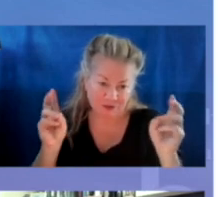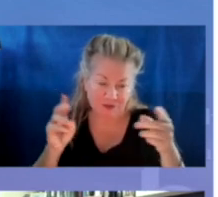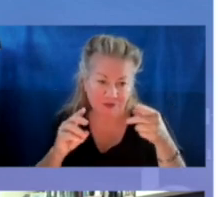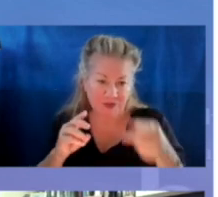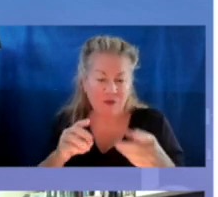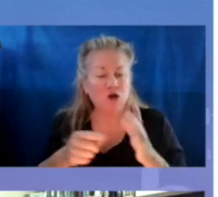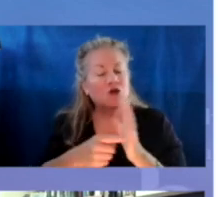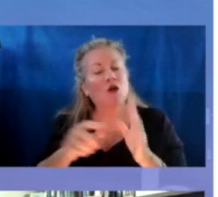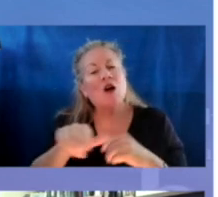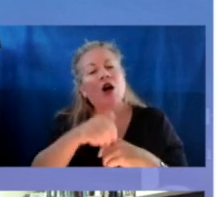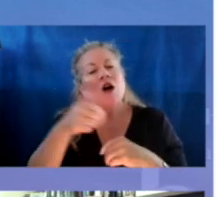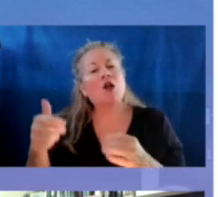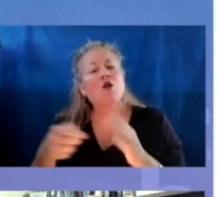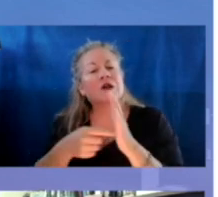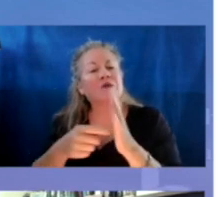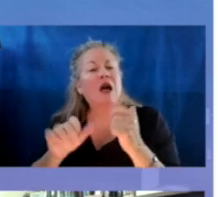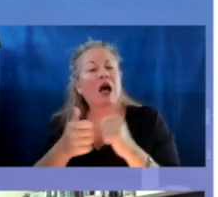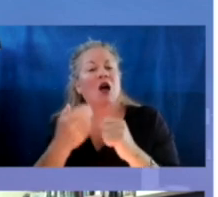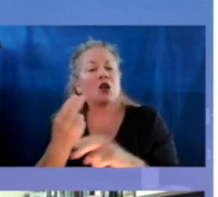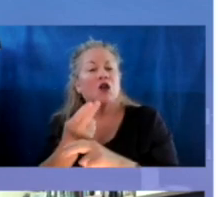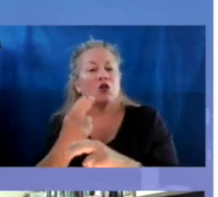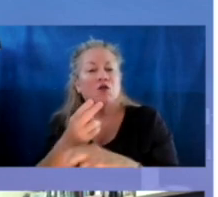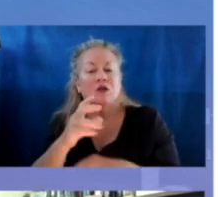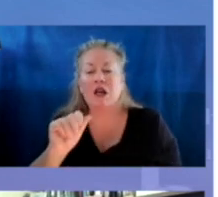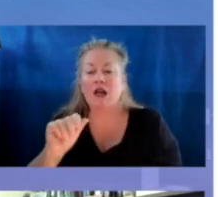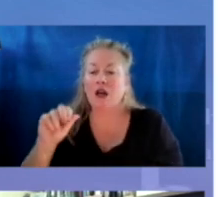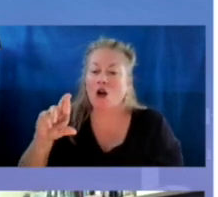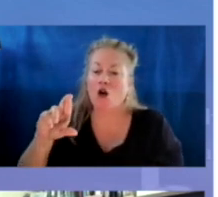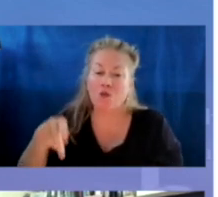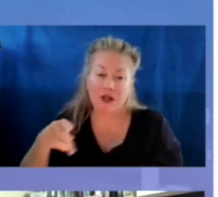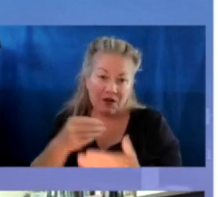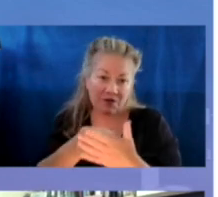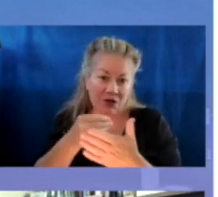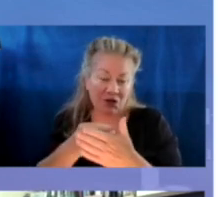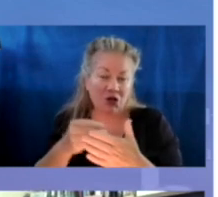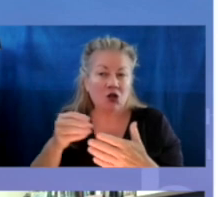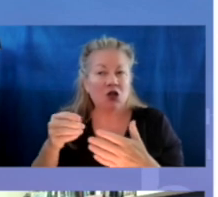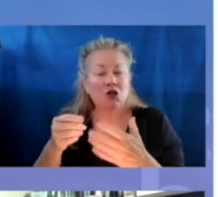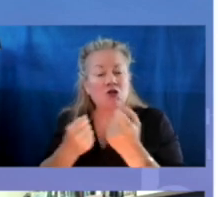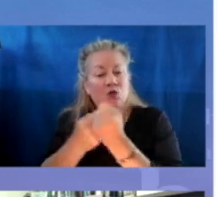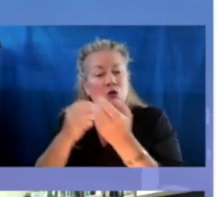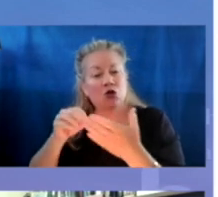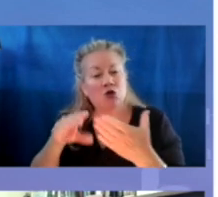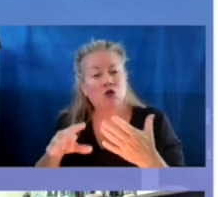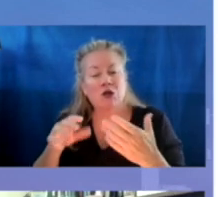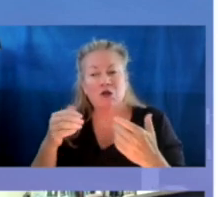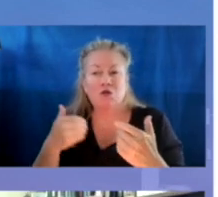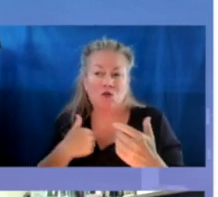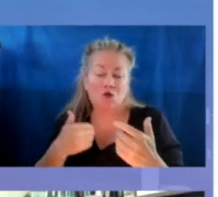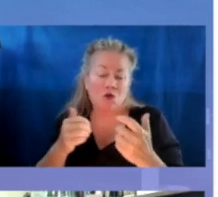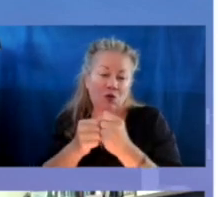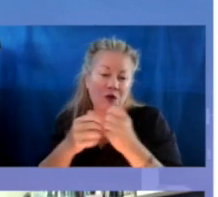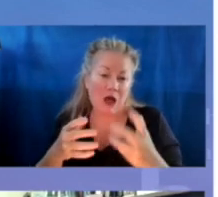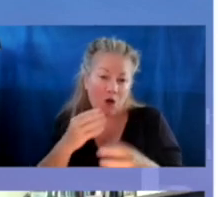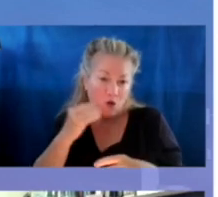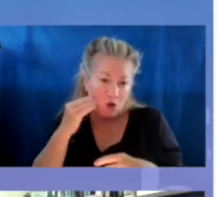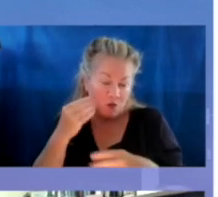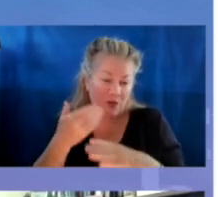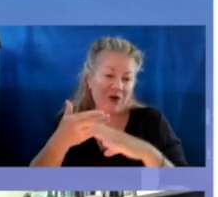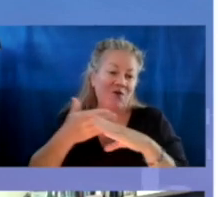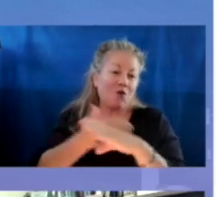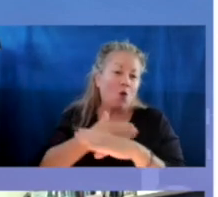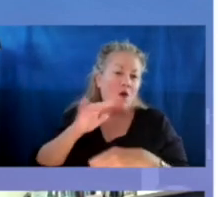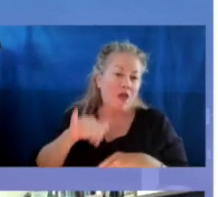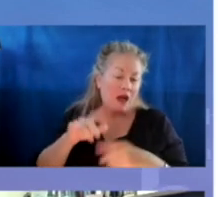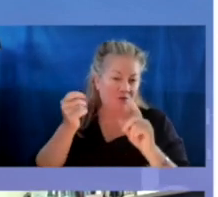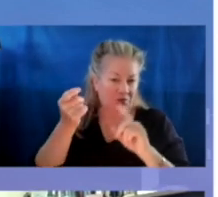examples of how school districts are using AARP funds to support students experiencing homelessness. But before I do that, I want to provide a